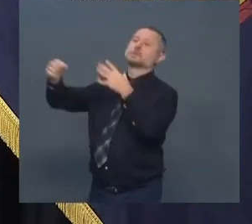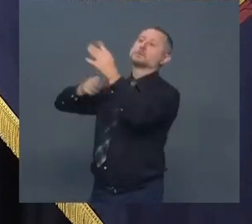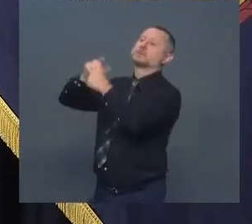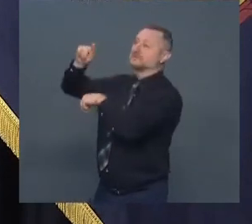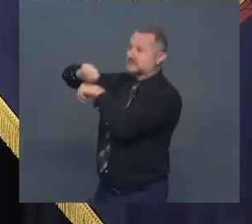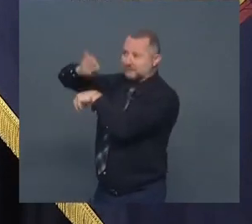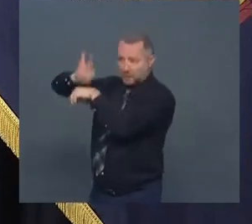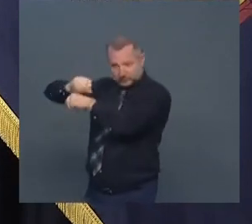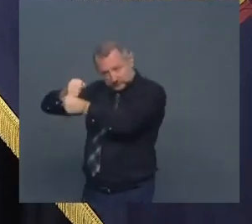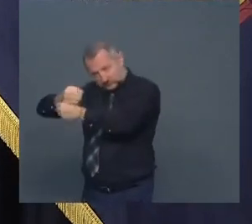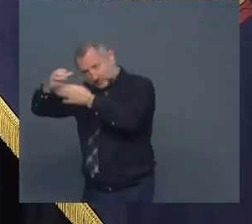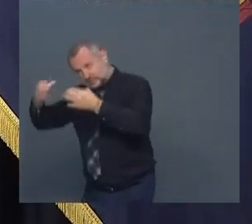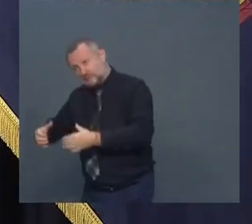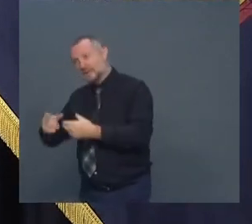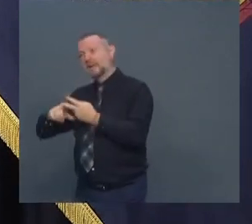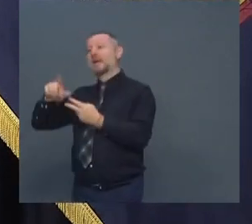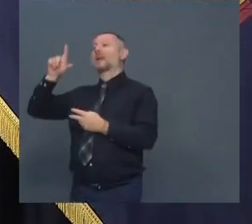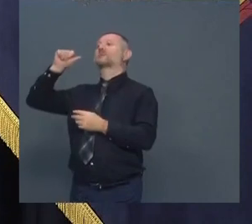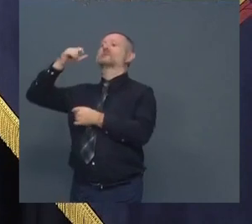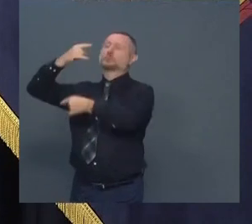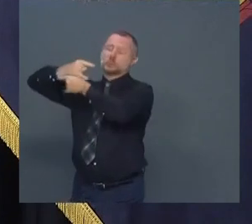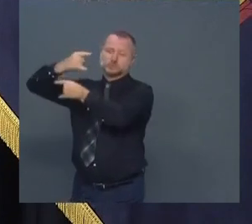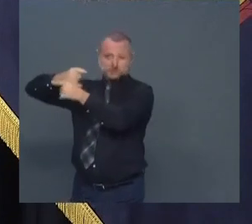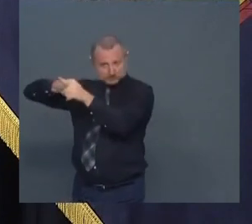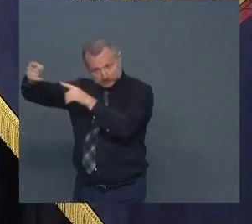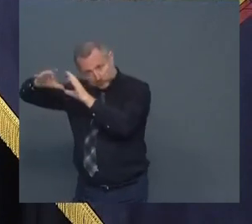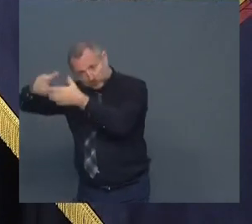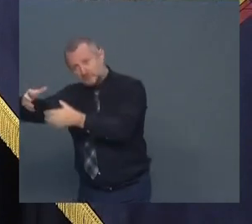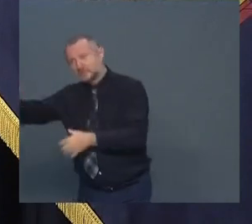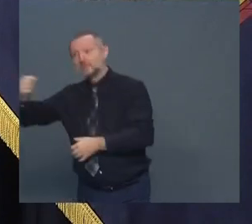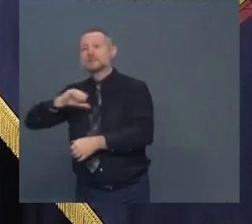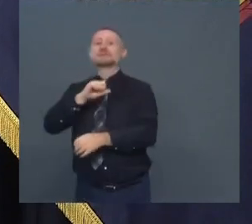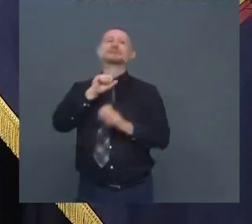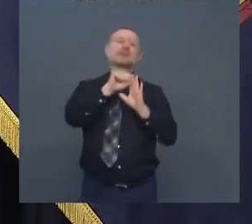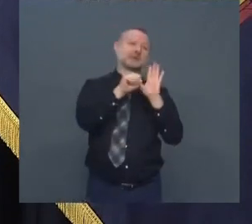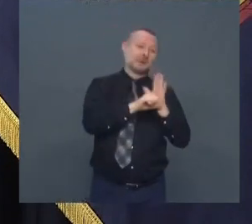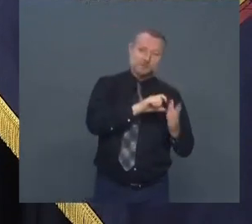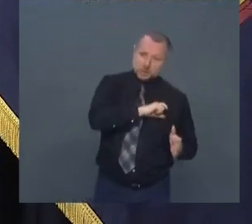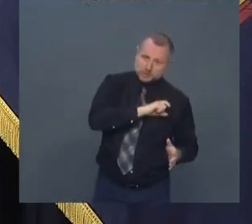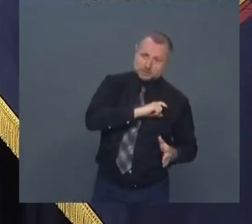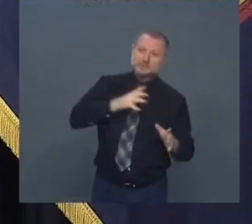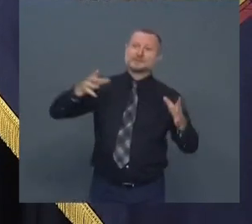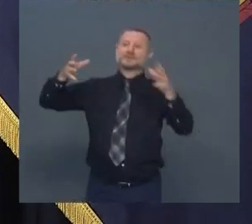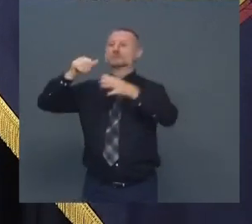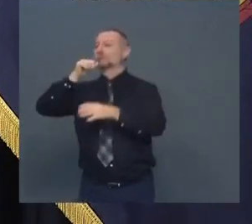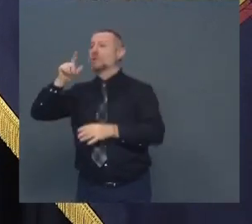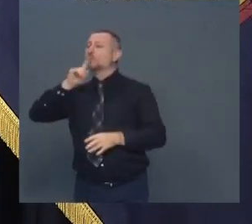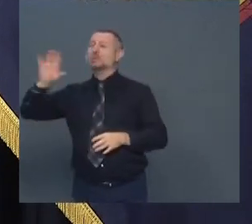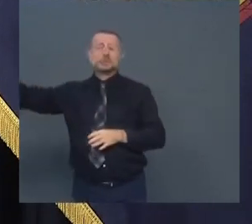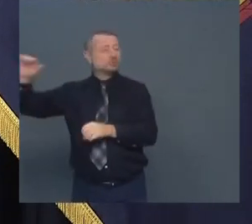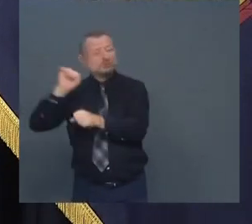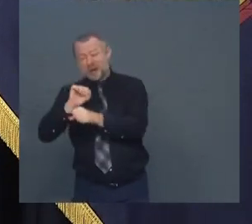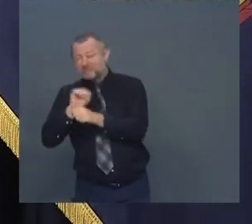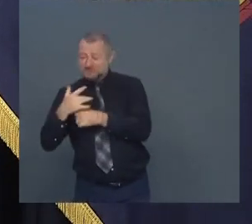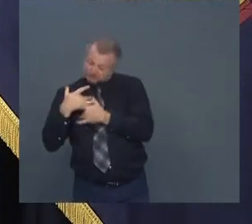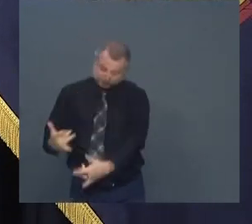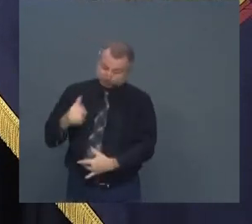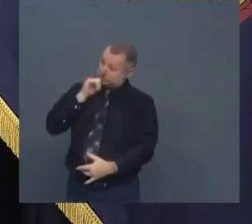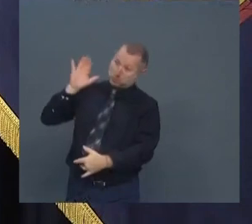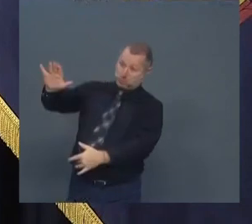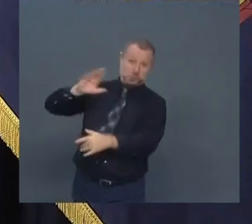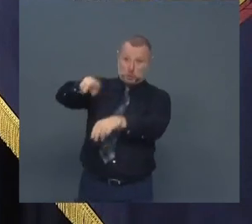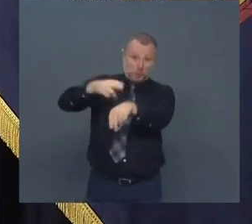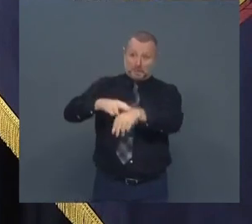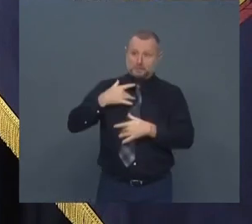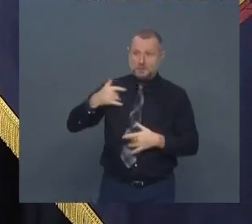authority state police which this is not what they do we scrambled we took inspectors from